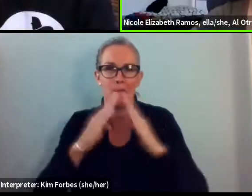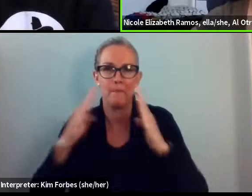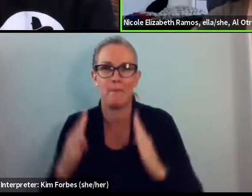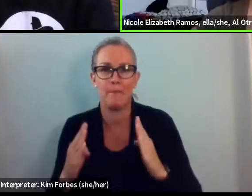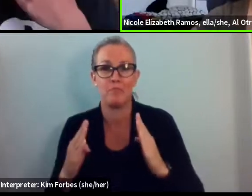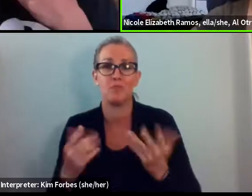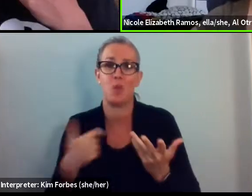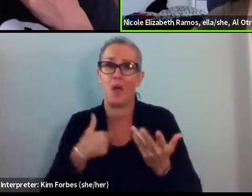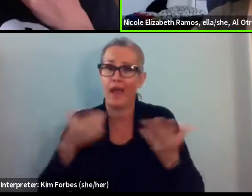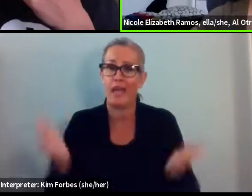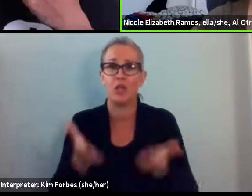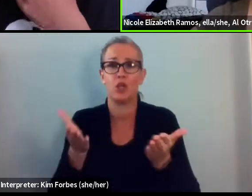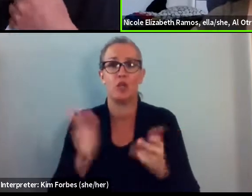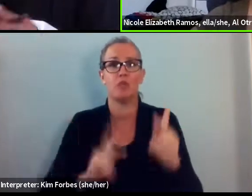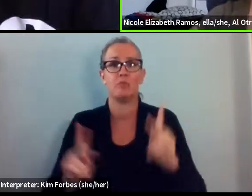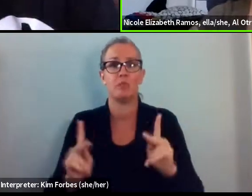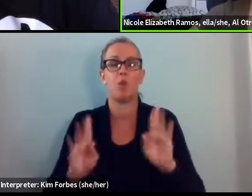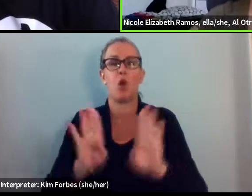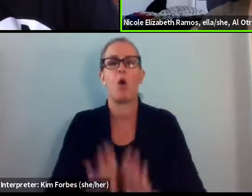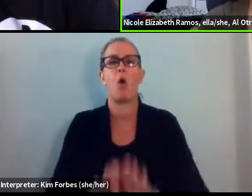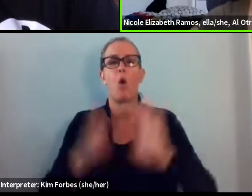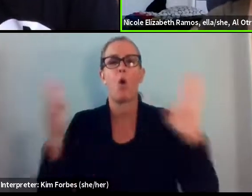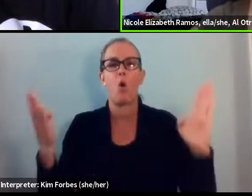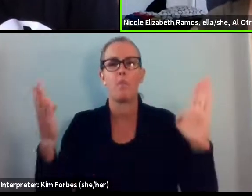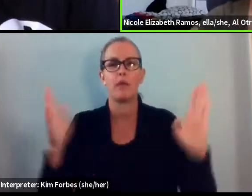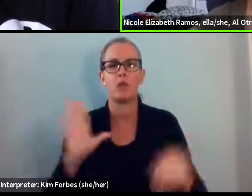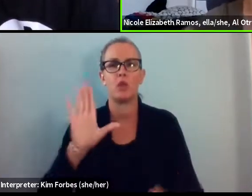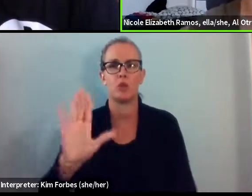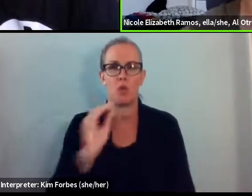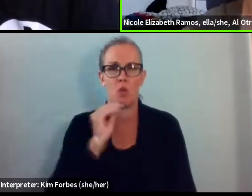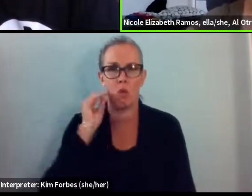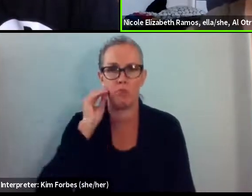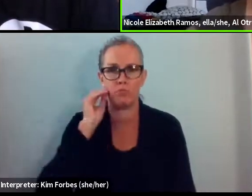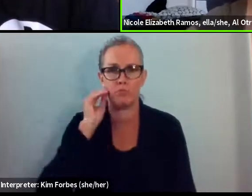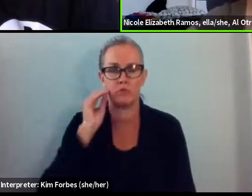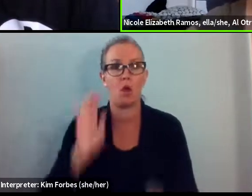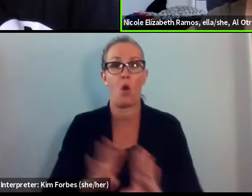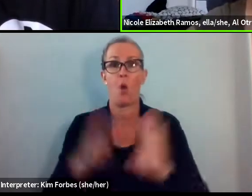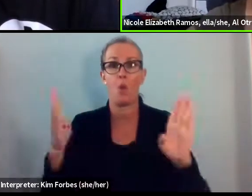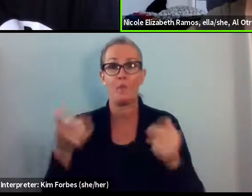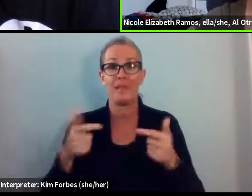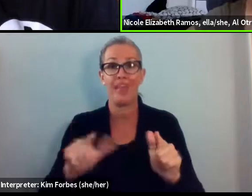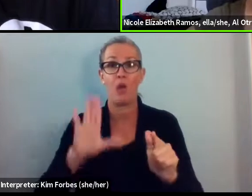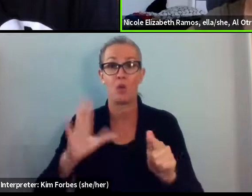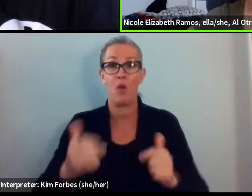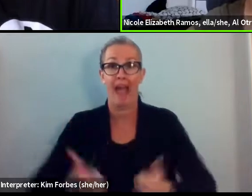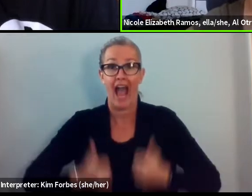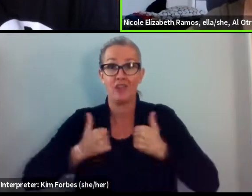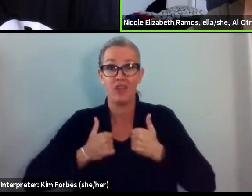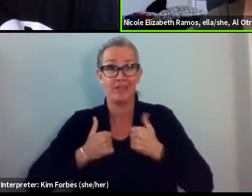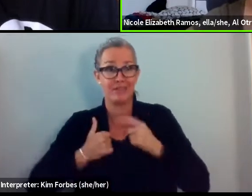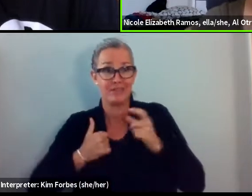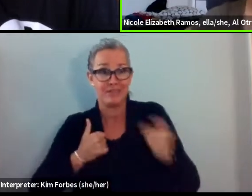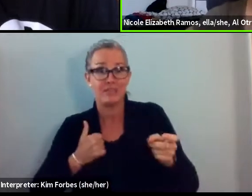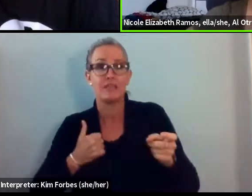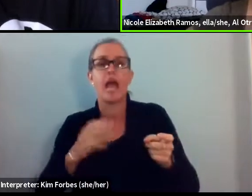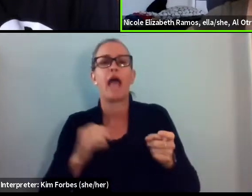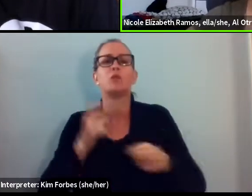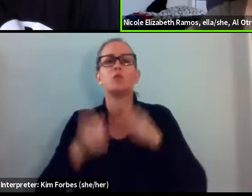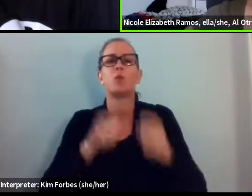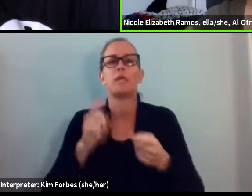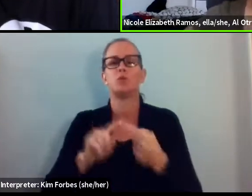to open up your homes and at least your addresses in order to get people out of detention and to donate to bond funds,